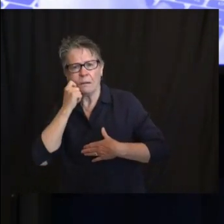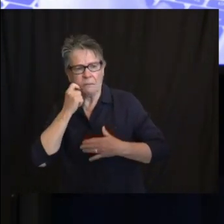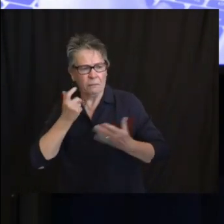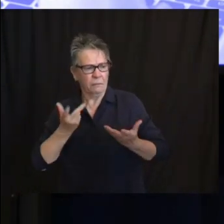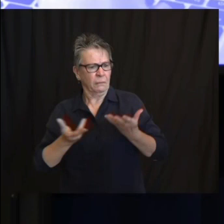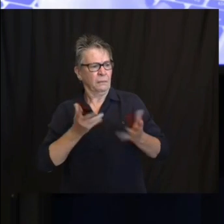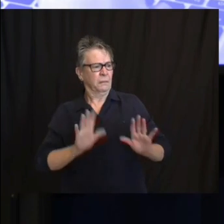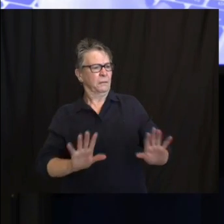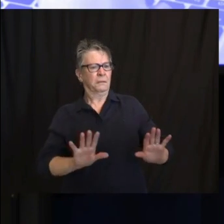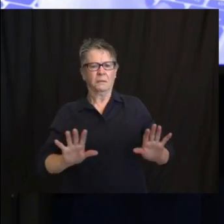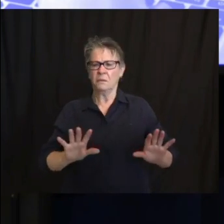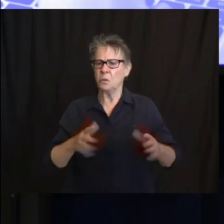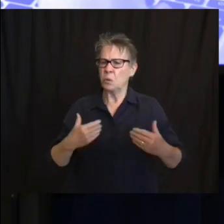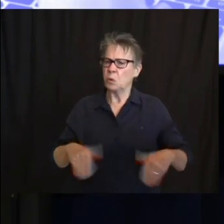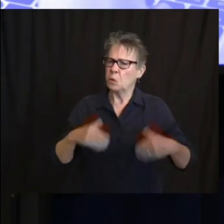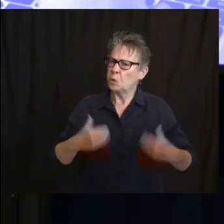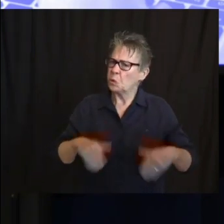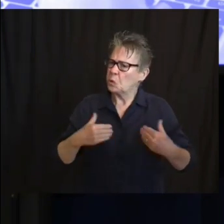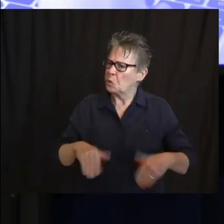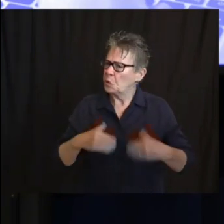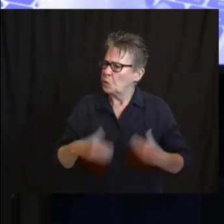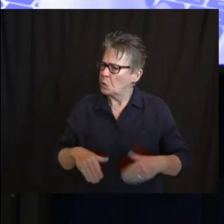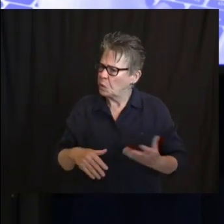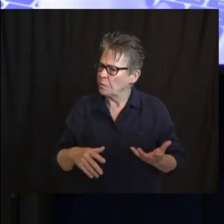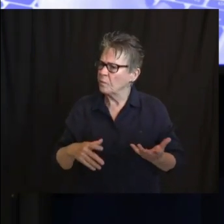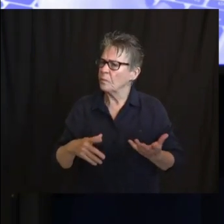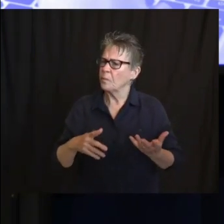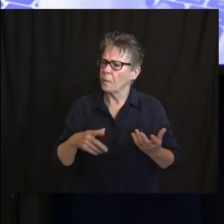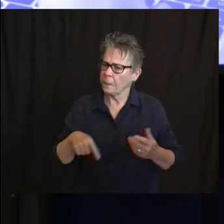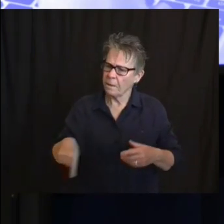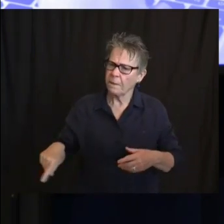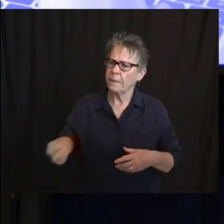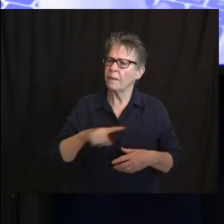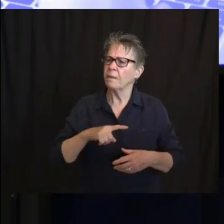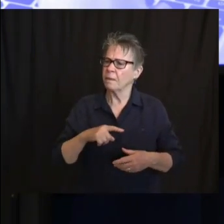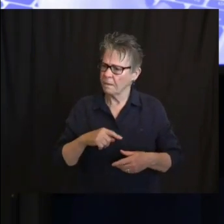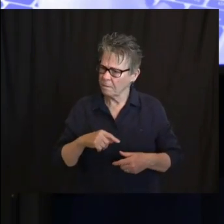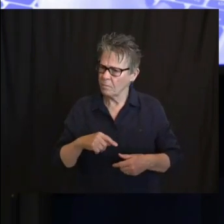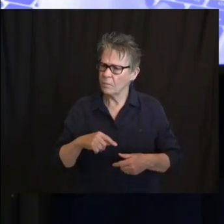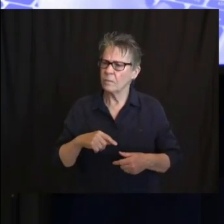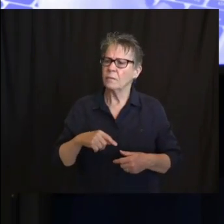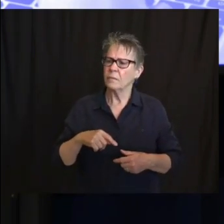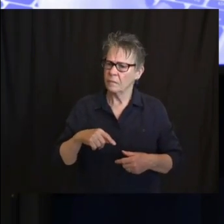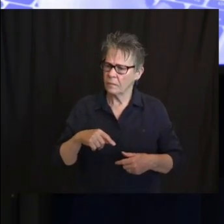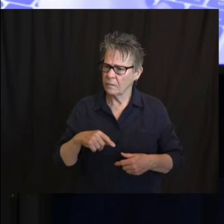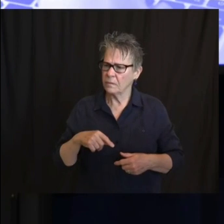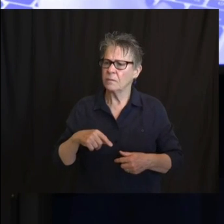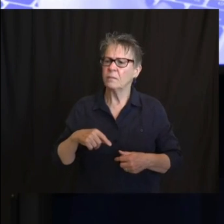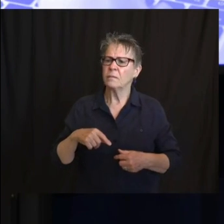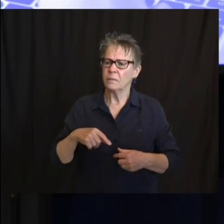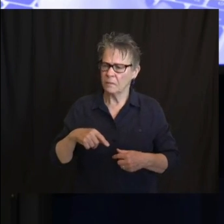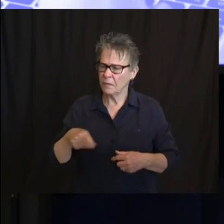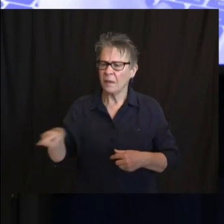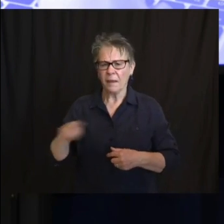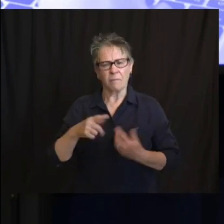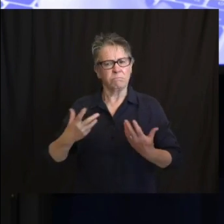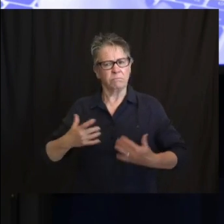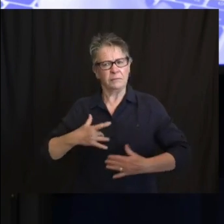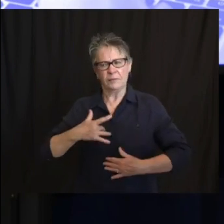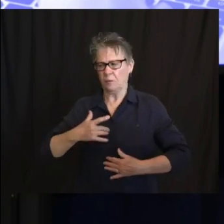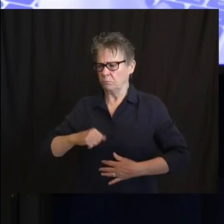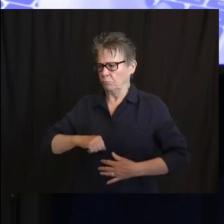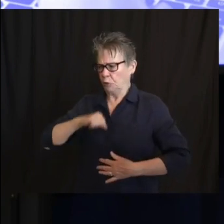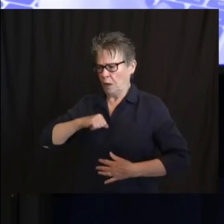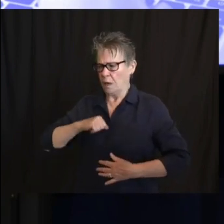tremendous source of pride for them. So this afternoon, after this press conference, I am meeting with African-American troopers from